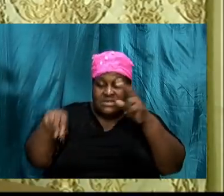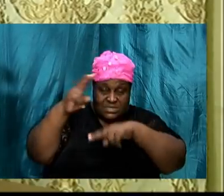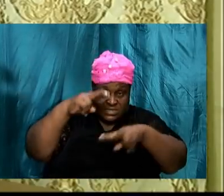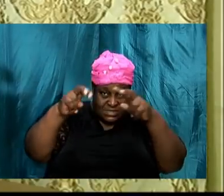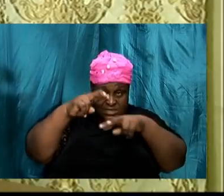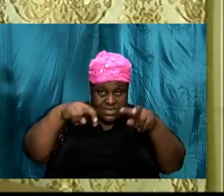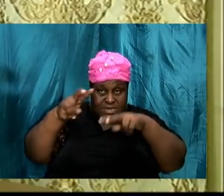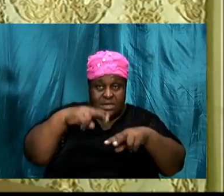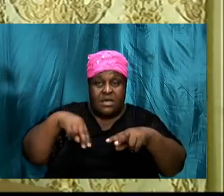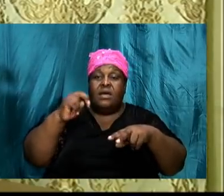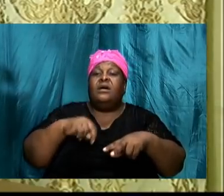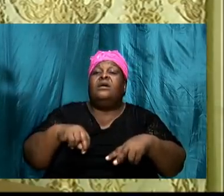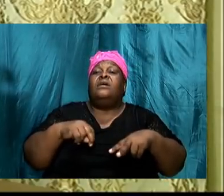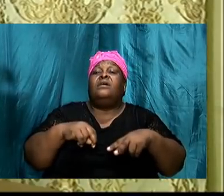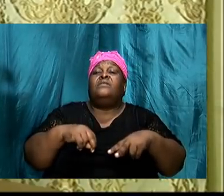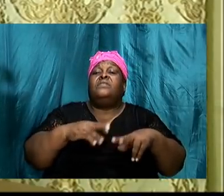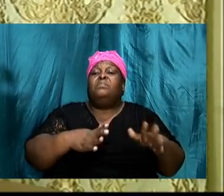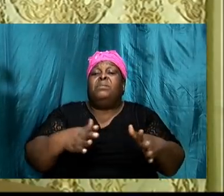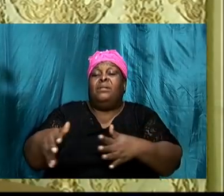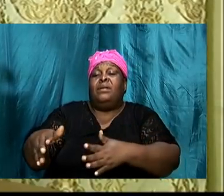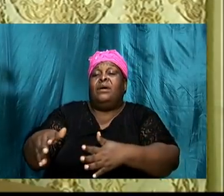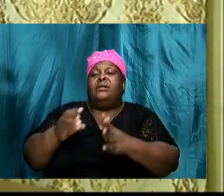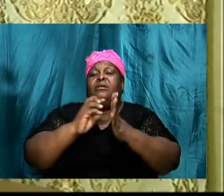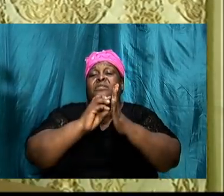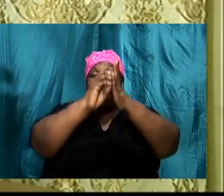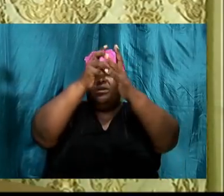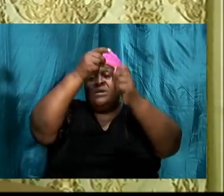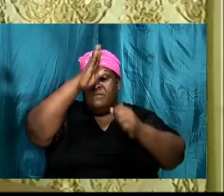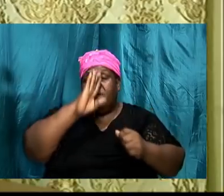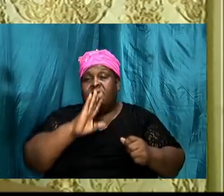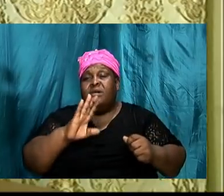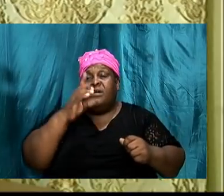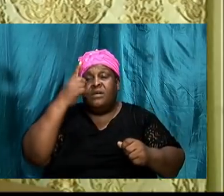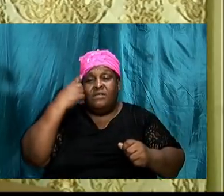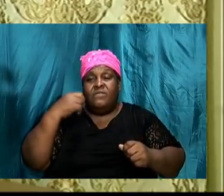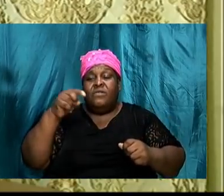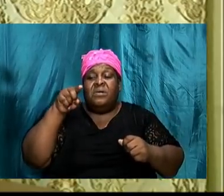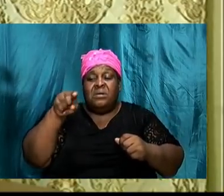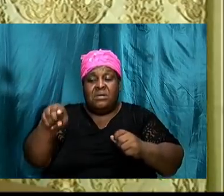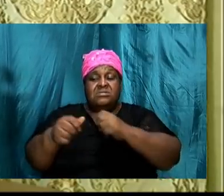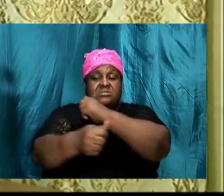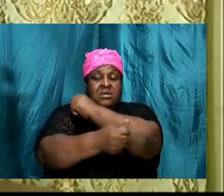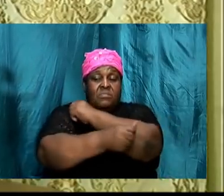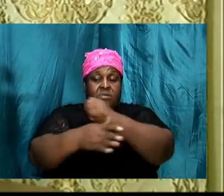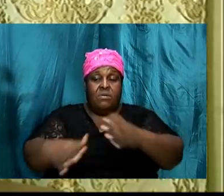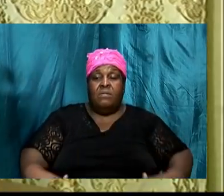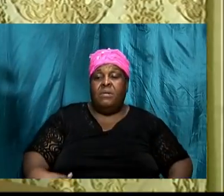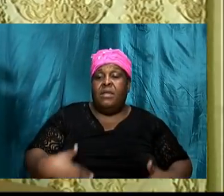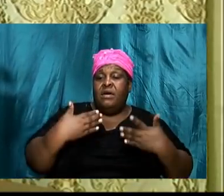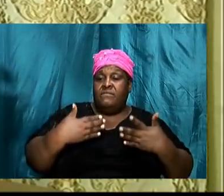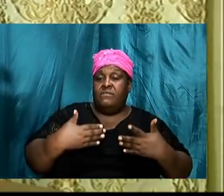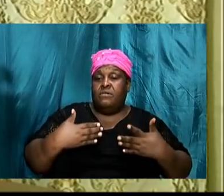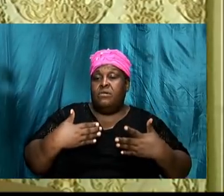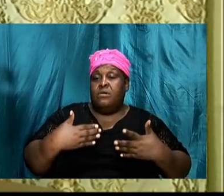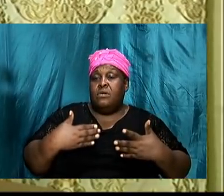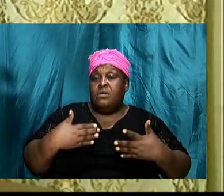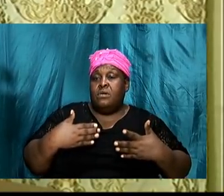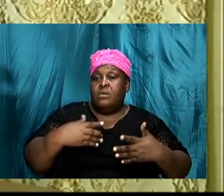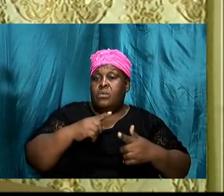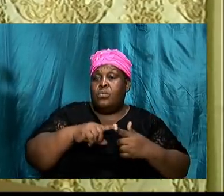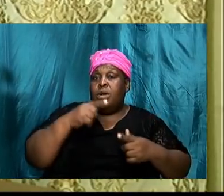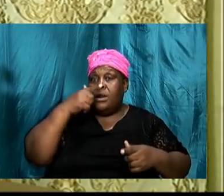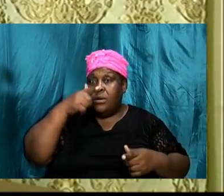at the life of David, we recognize that David sought the Lord for almost everything. Not that